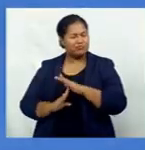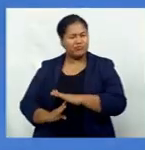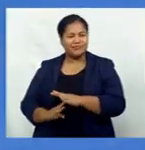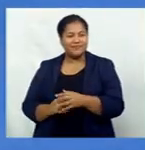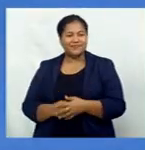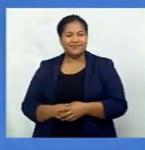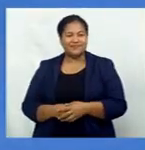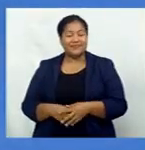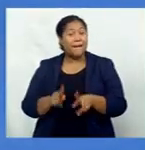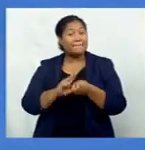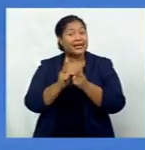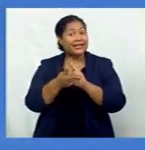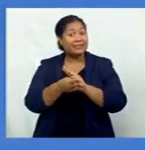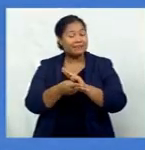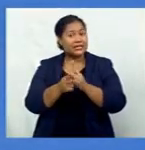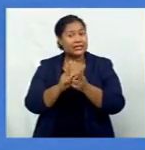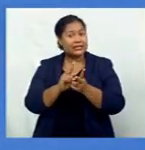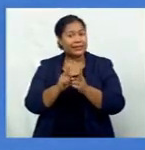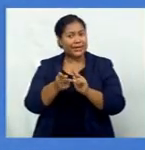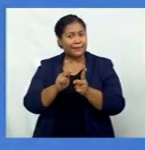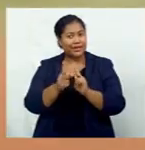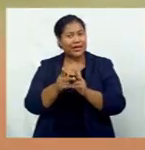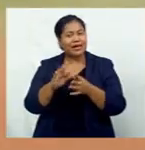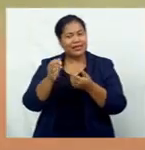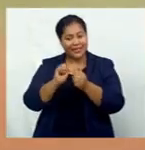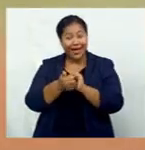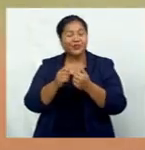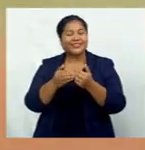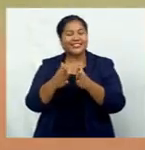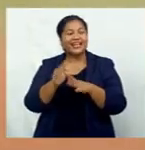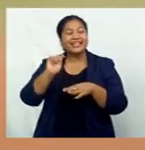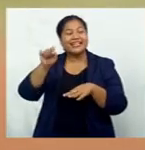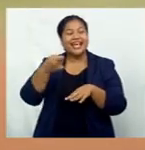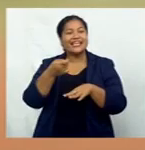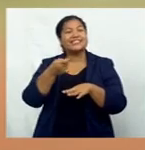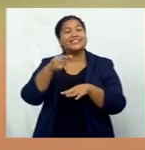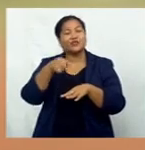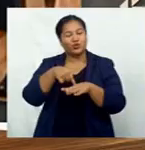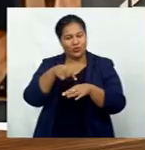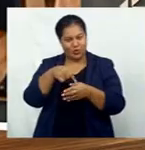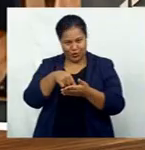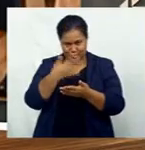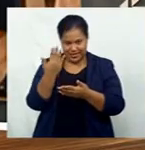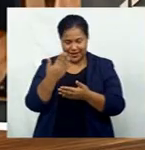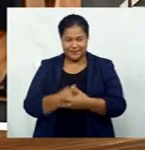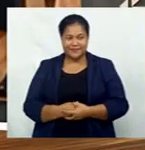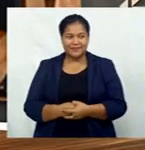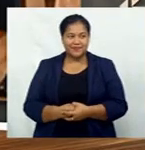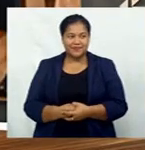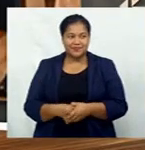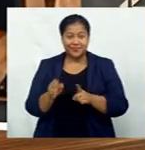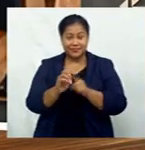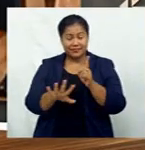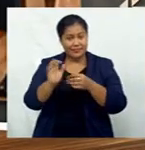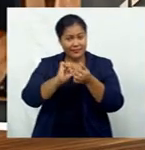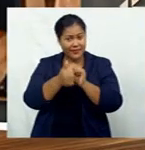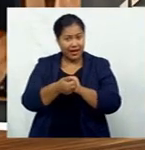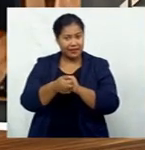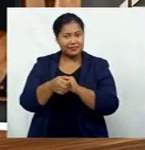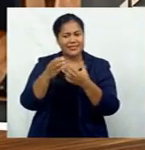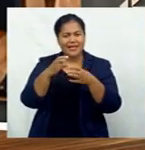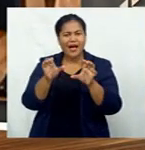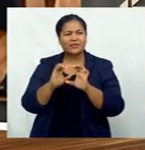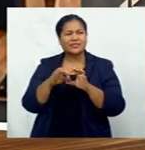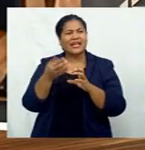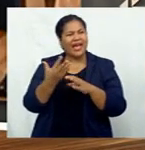The Paralympic Games will kick off next Tuesday. Karleni Tavi FBC Sports. The Pacific Games Council is expecting